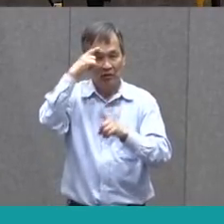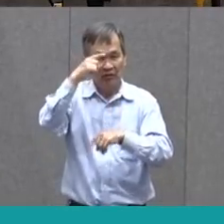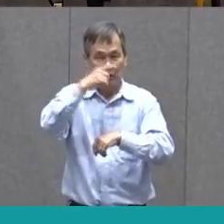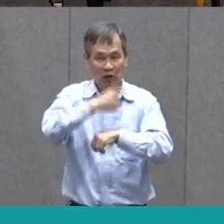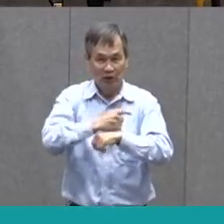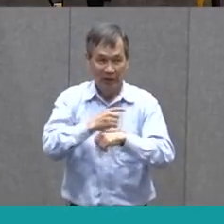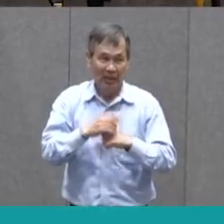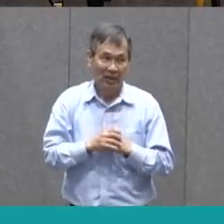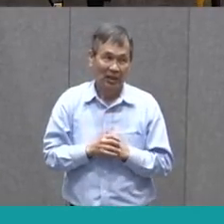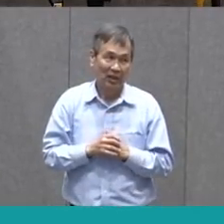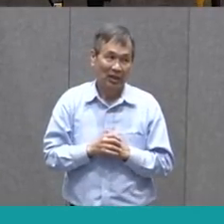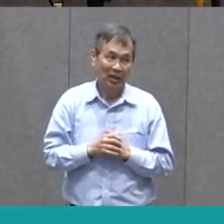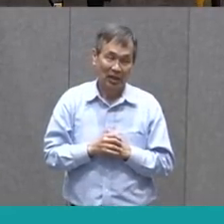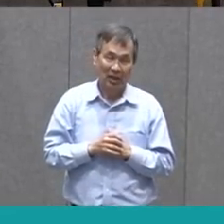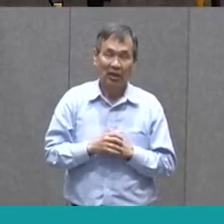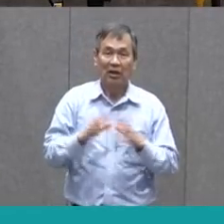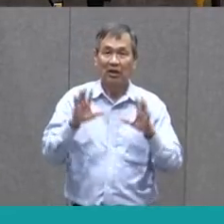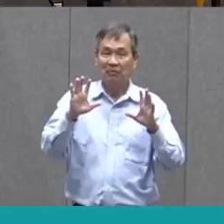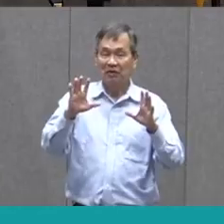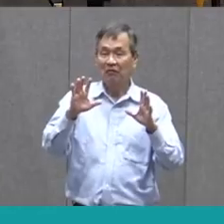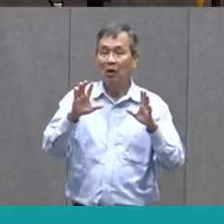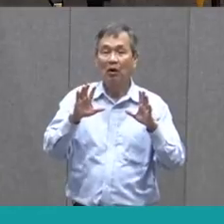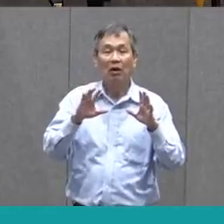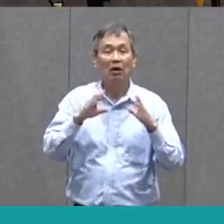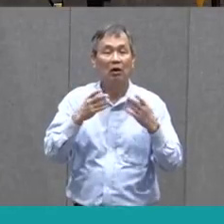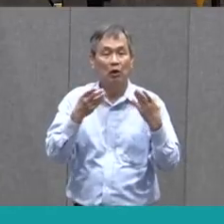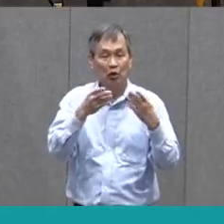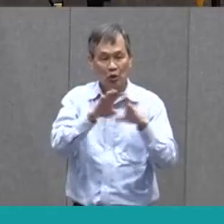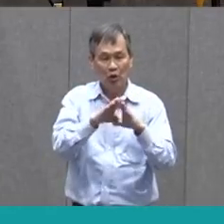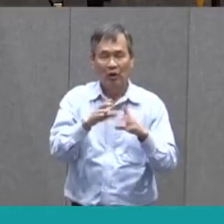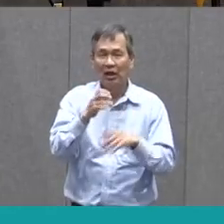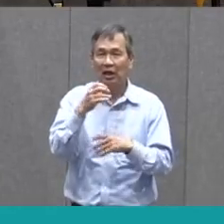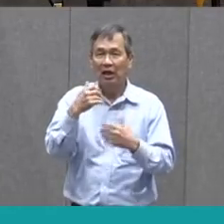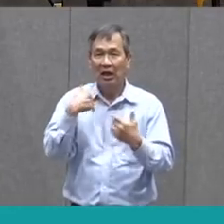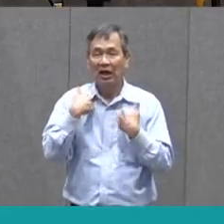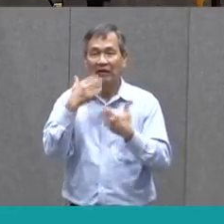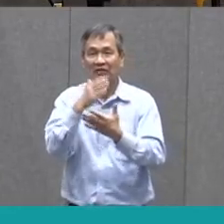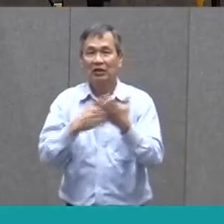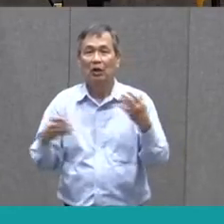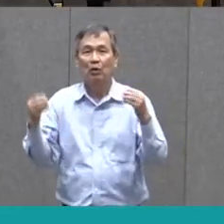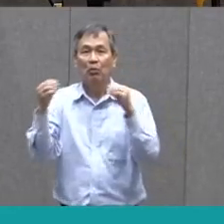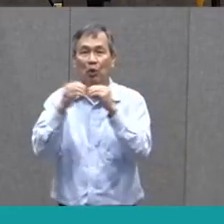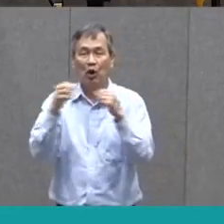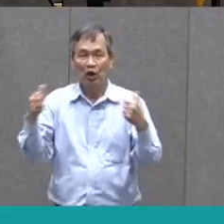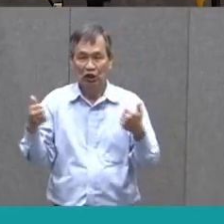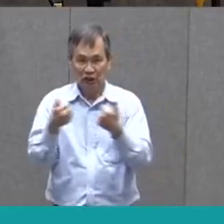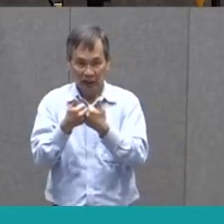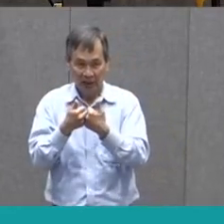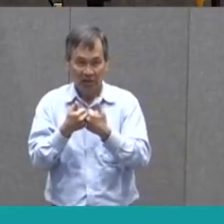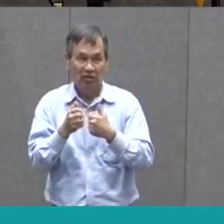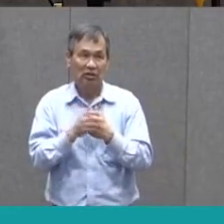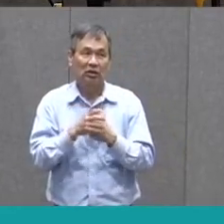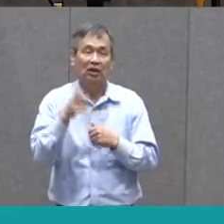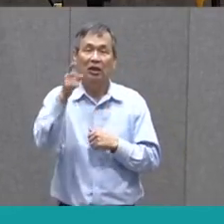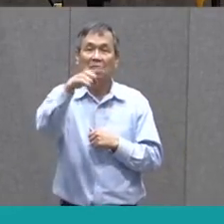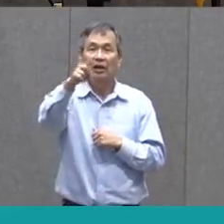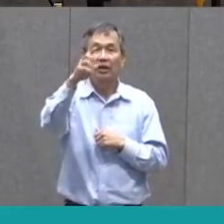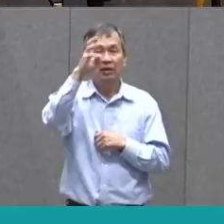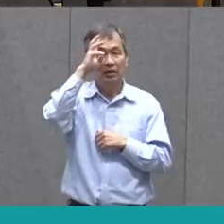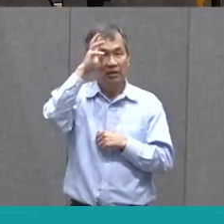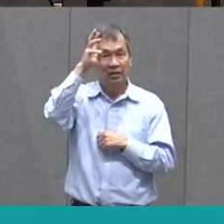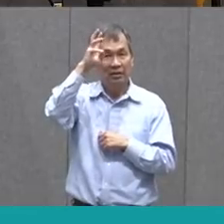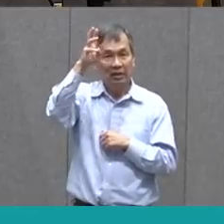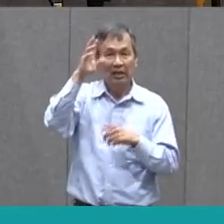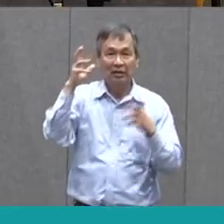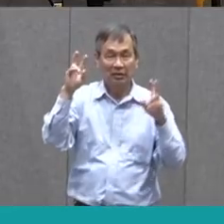Mrs. K. But before I go, I have two more challenges for you. First, you're gonna come up with your synonym